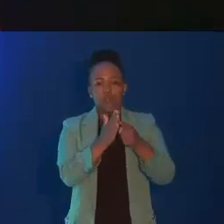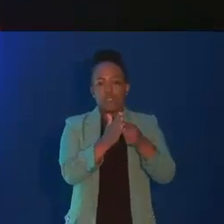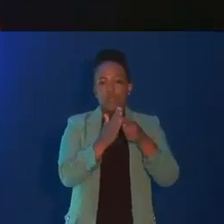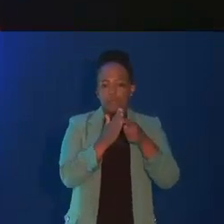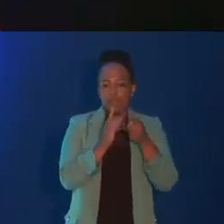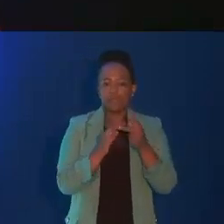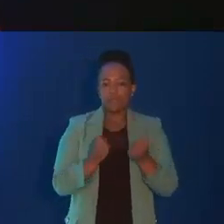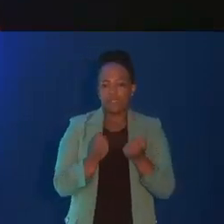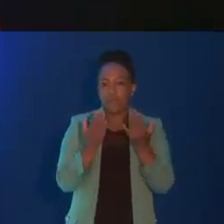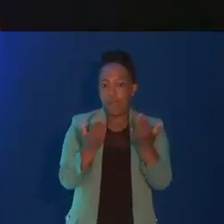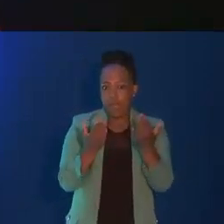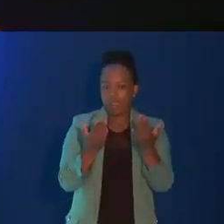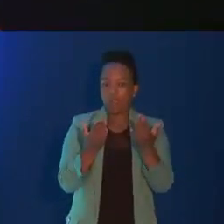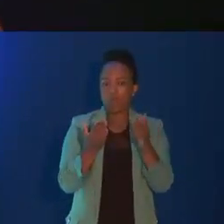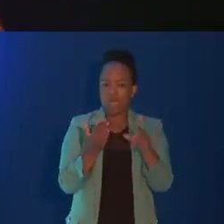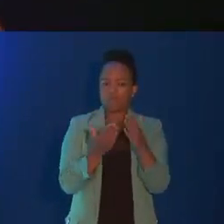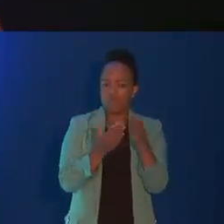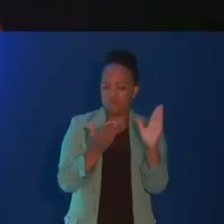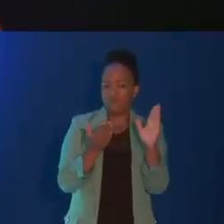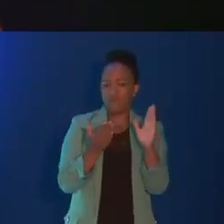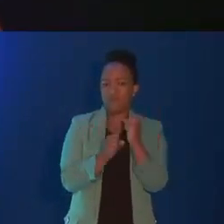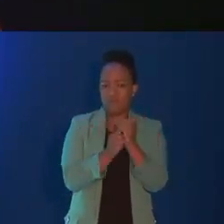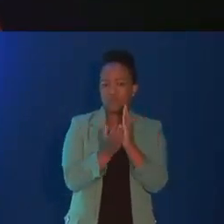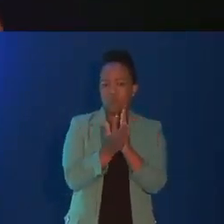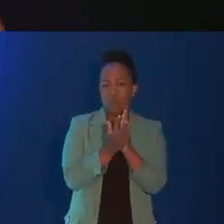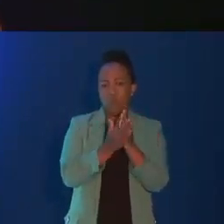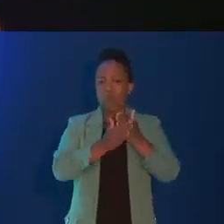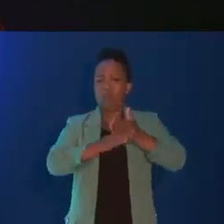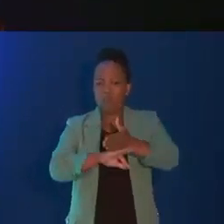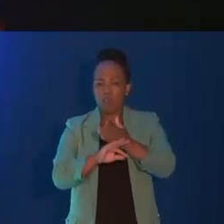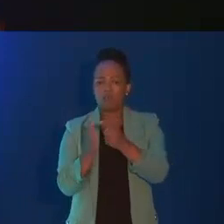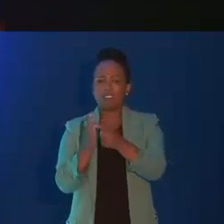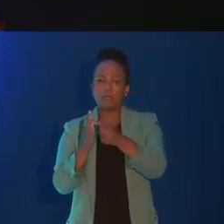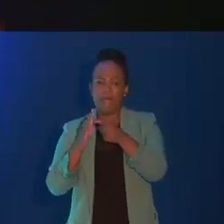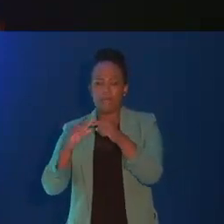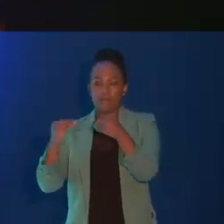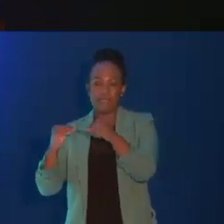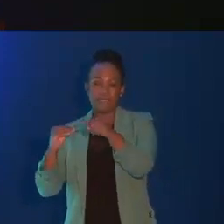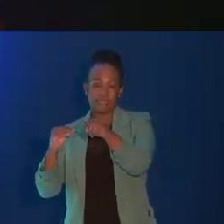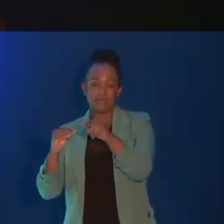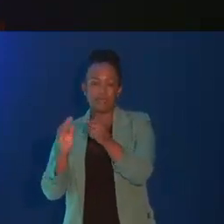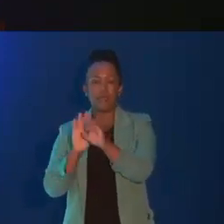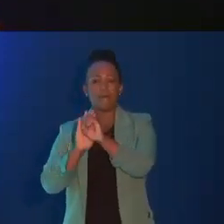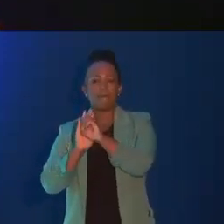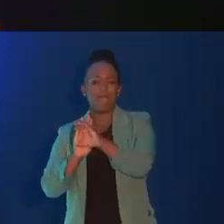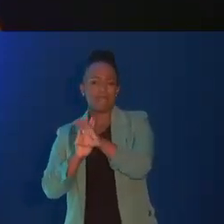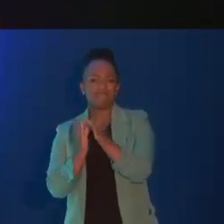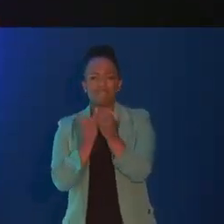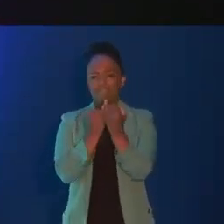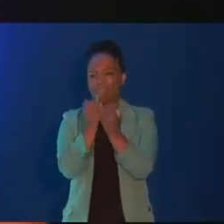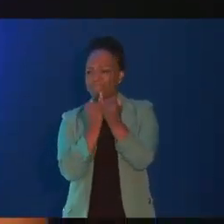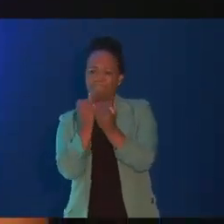support for small enterprises. On the demand side, we have to recognize that our markets are not competitive